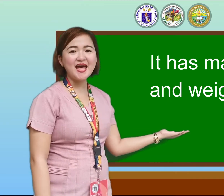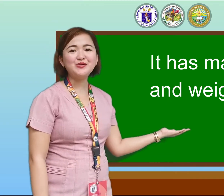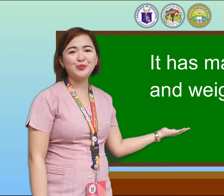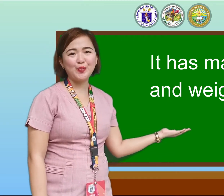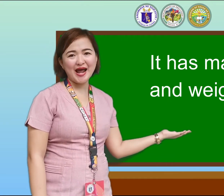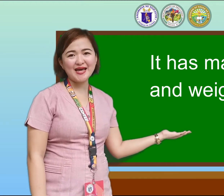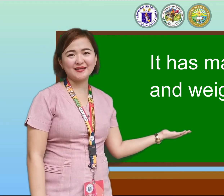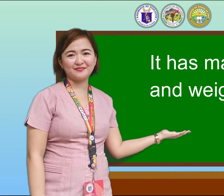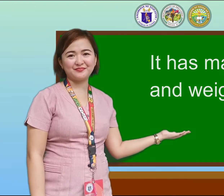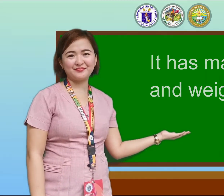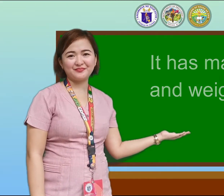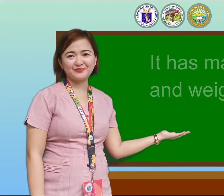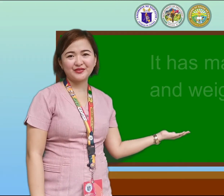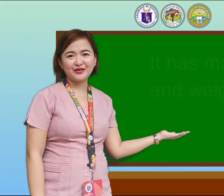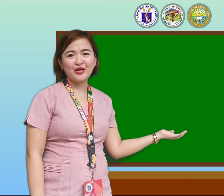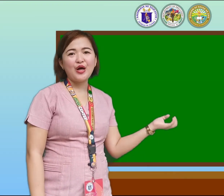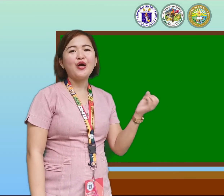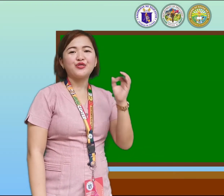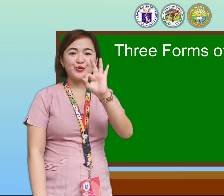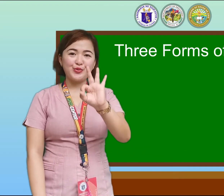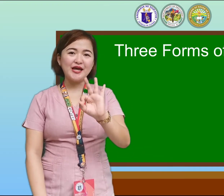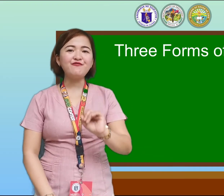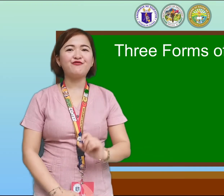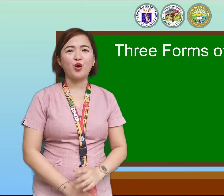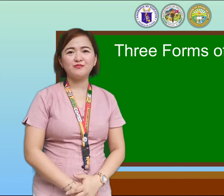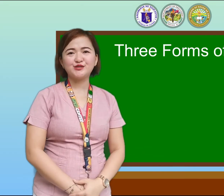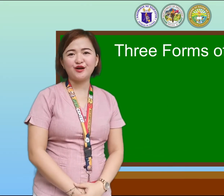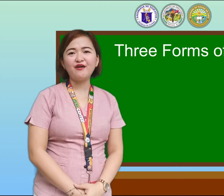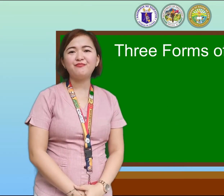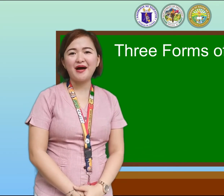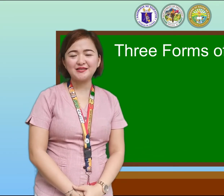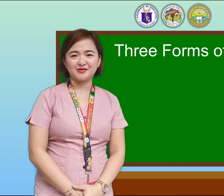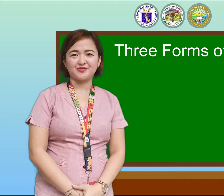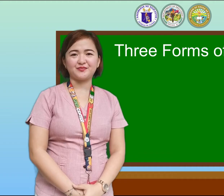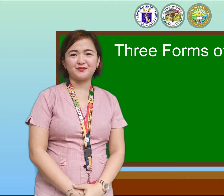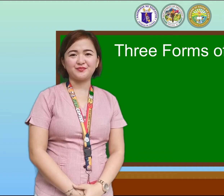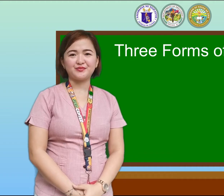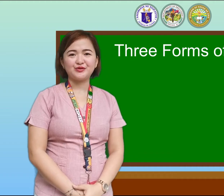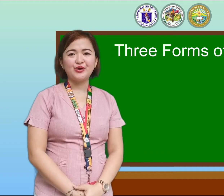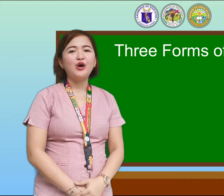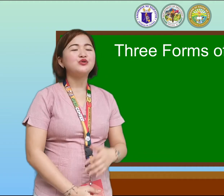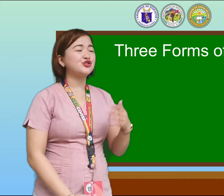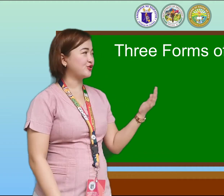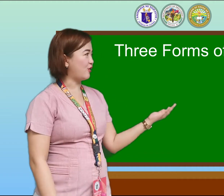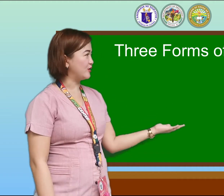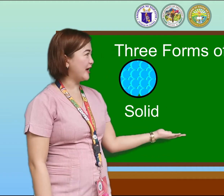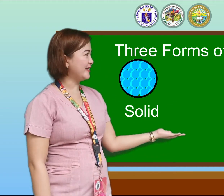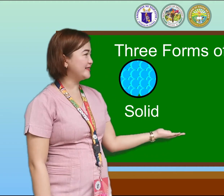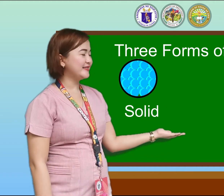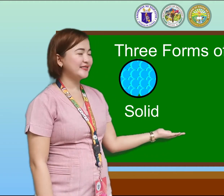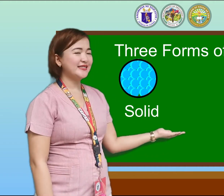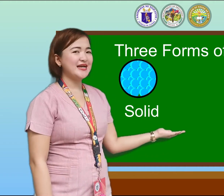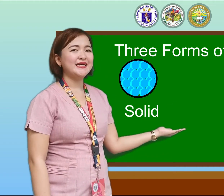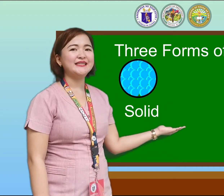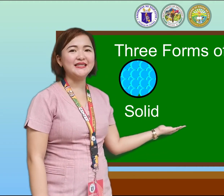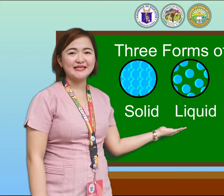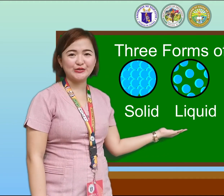and weight. Three forms of matter. Solid,